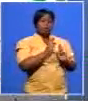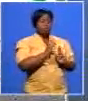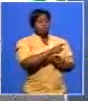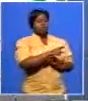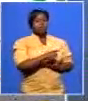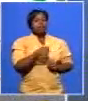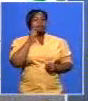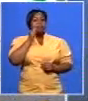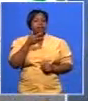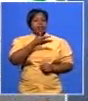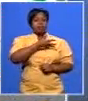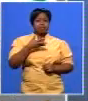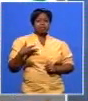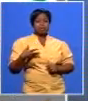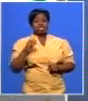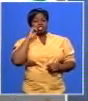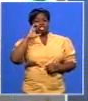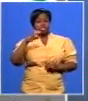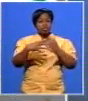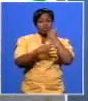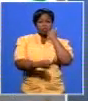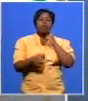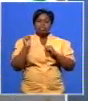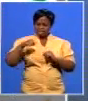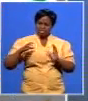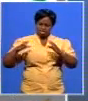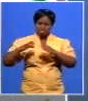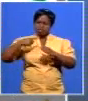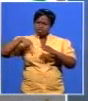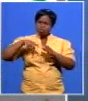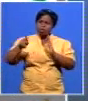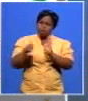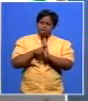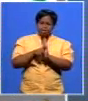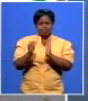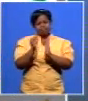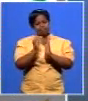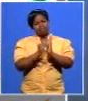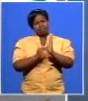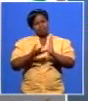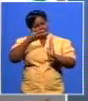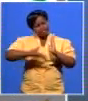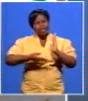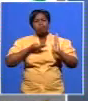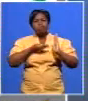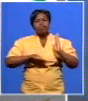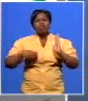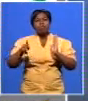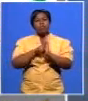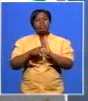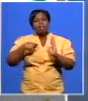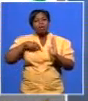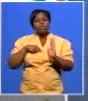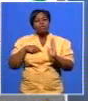and gender contradictions very seriously indeed but our policy and philosophy deals with them much better than the